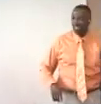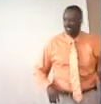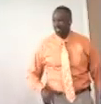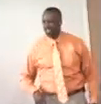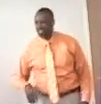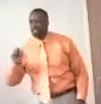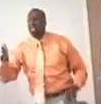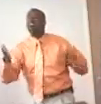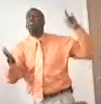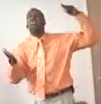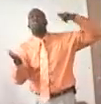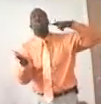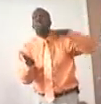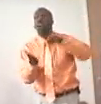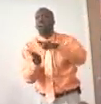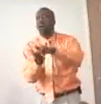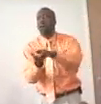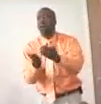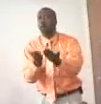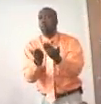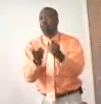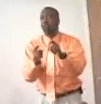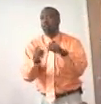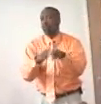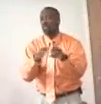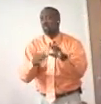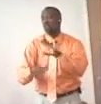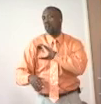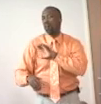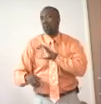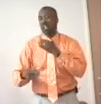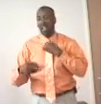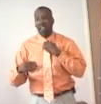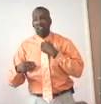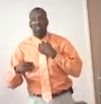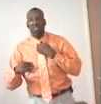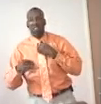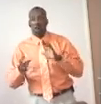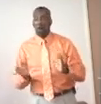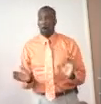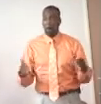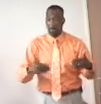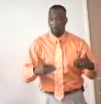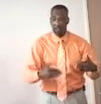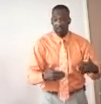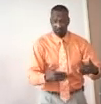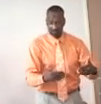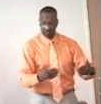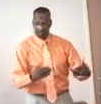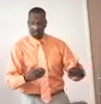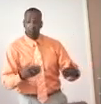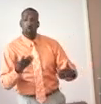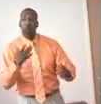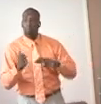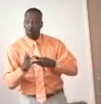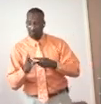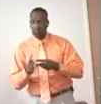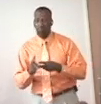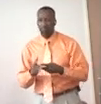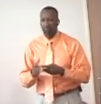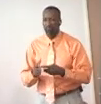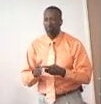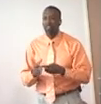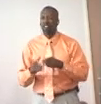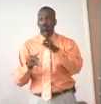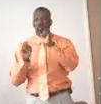You know, at the airports, have, before you go through security, they have an amnesty box. In other words, you